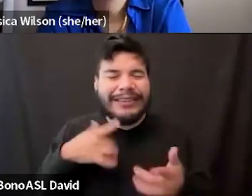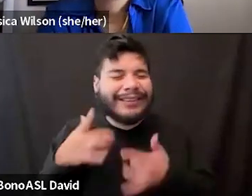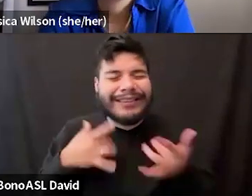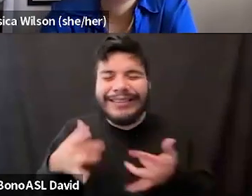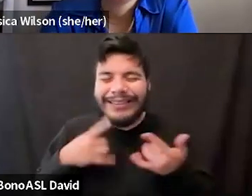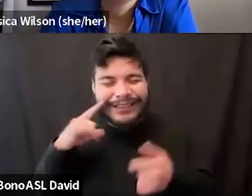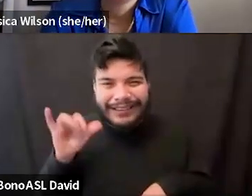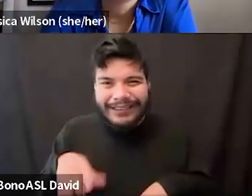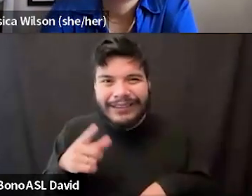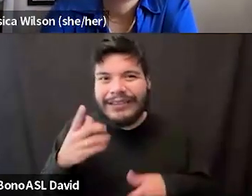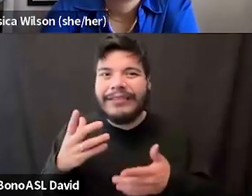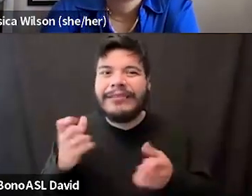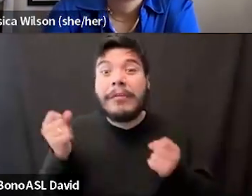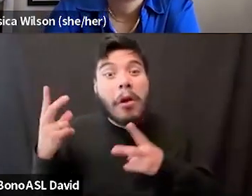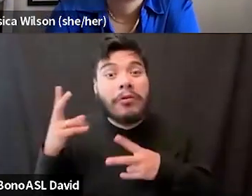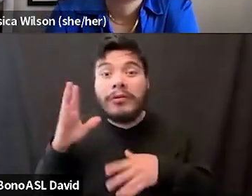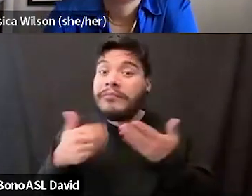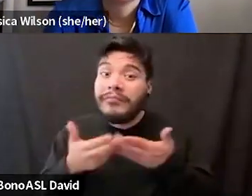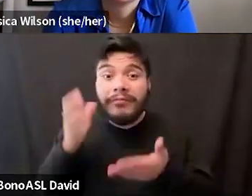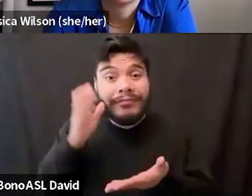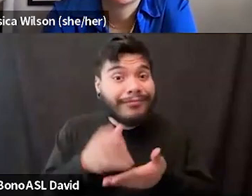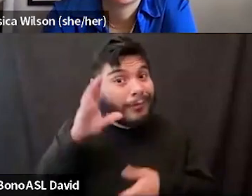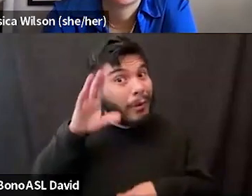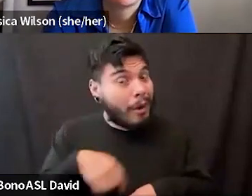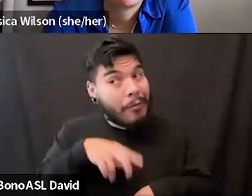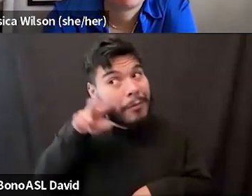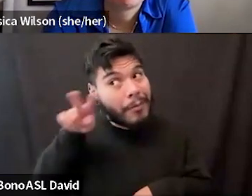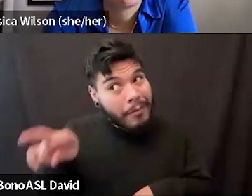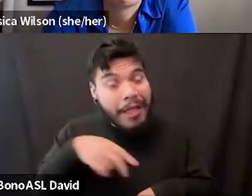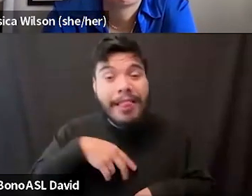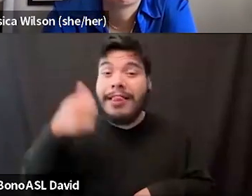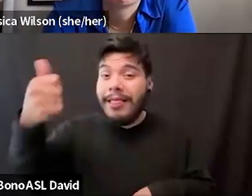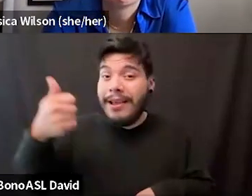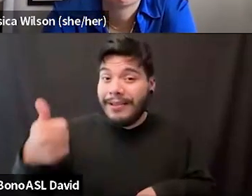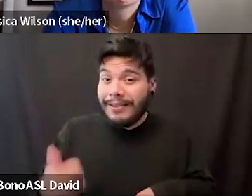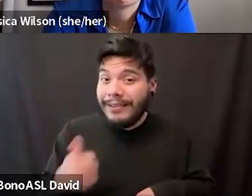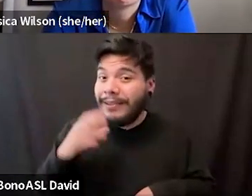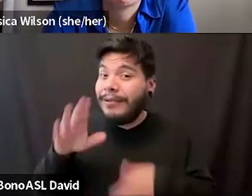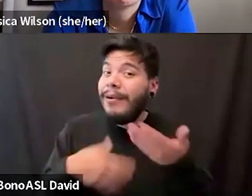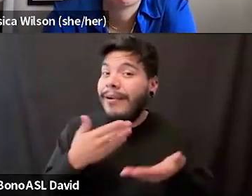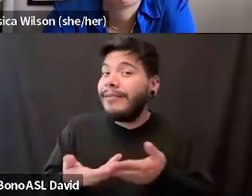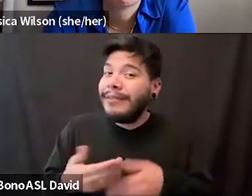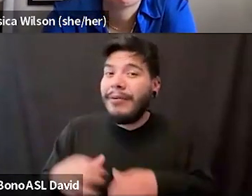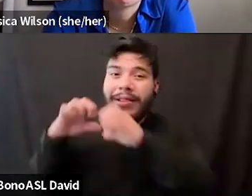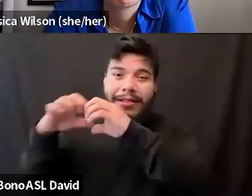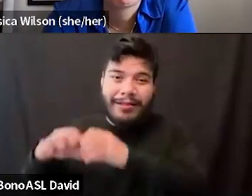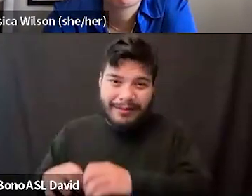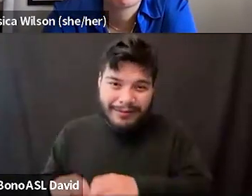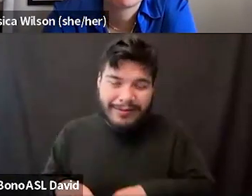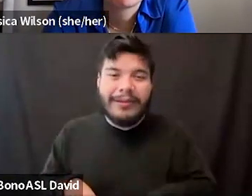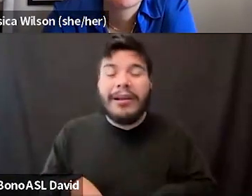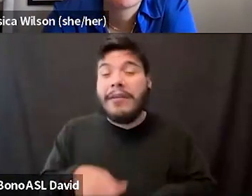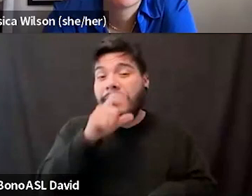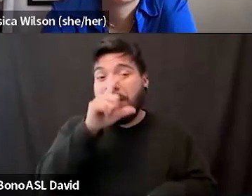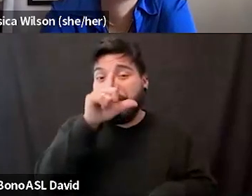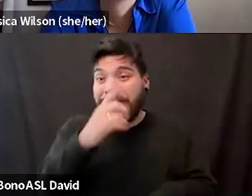So maybe you better post all the pictures because know that I will be watching and liking every single one. And I'm not great at social